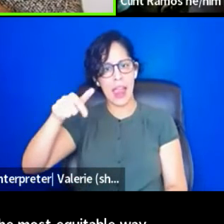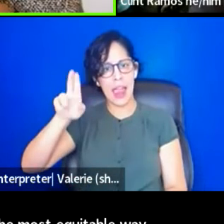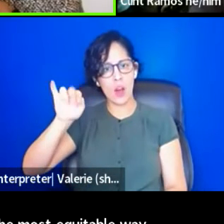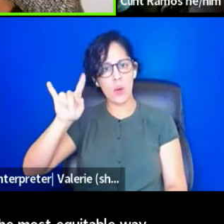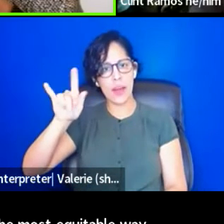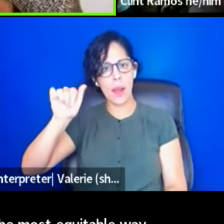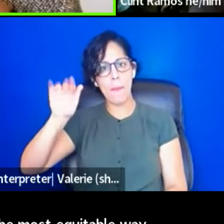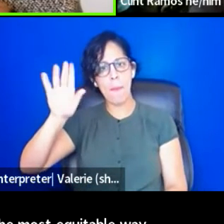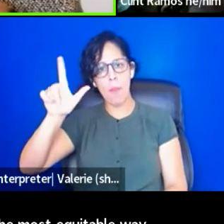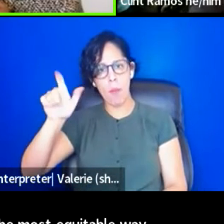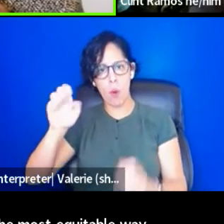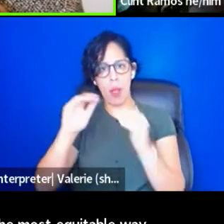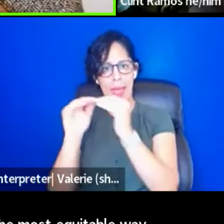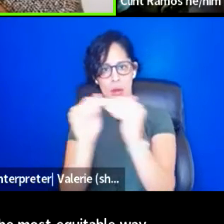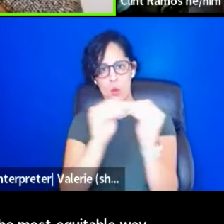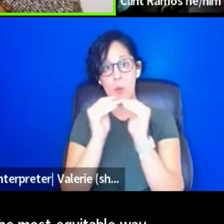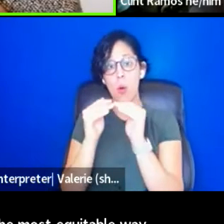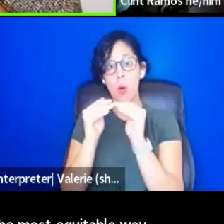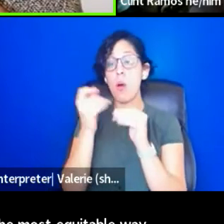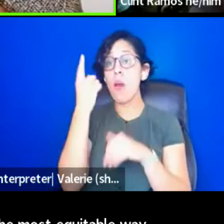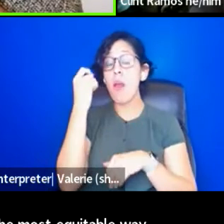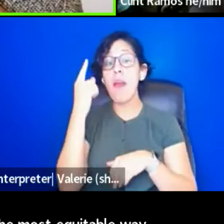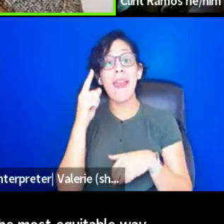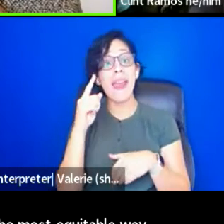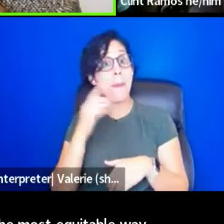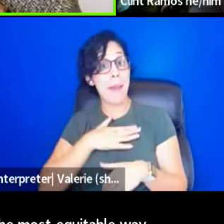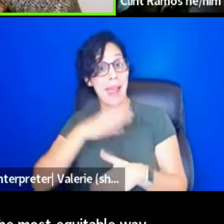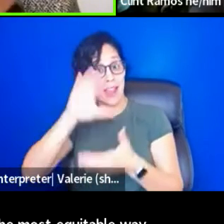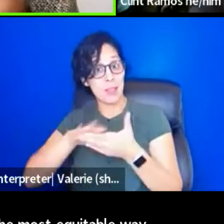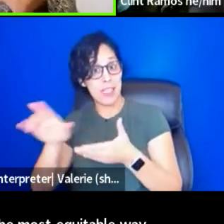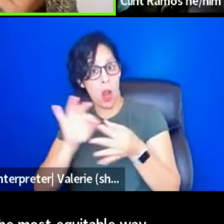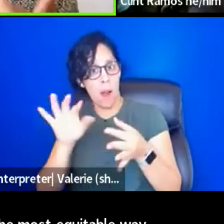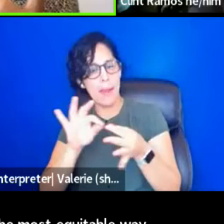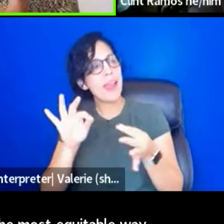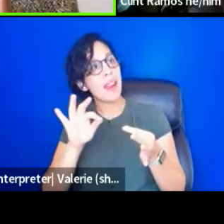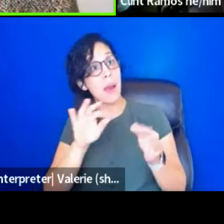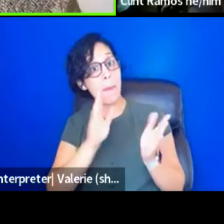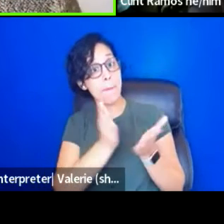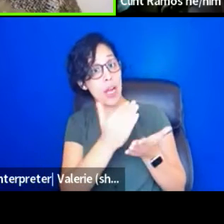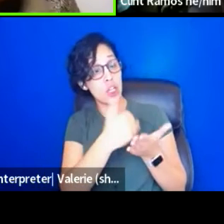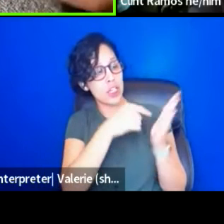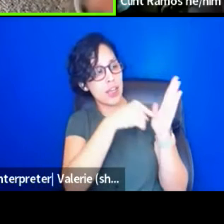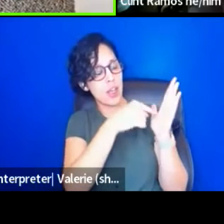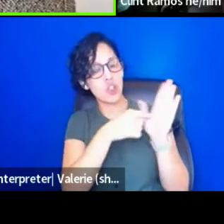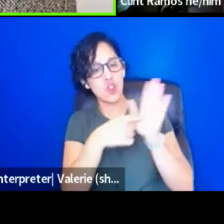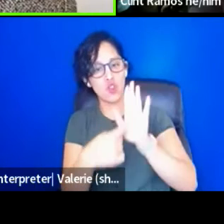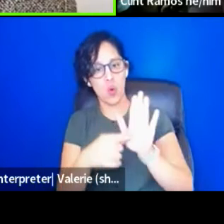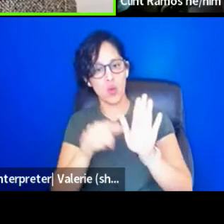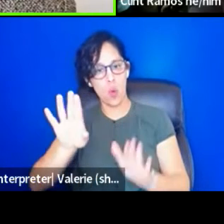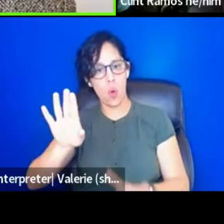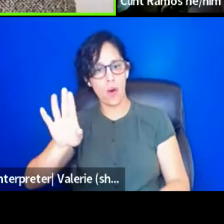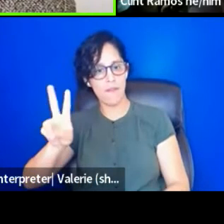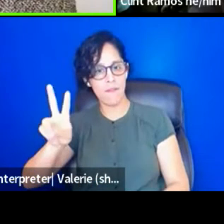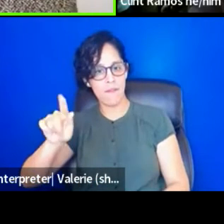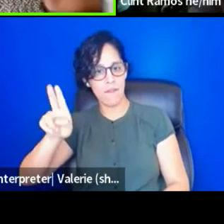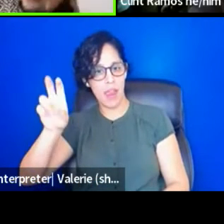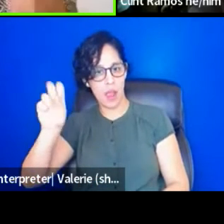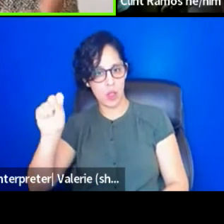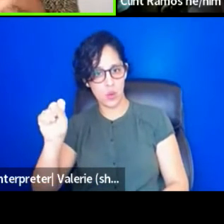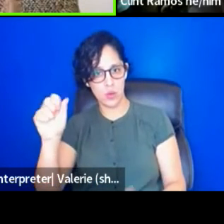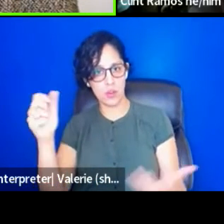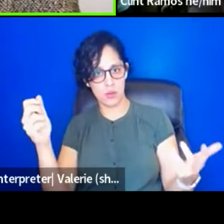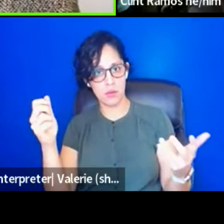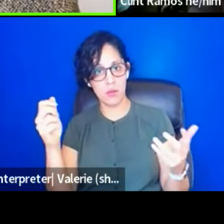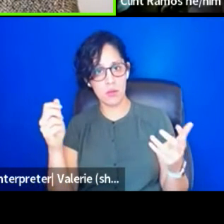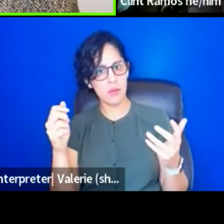document. The numbers don't lie in terms of what you are valuing. And if I look at your budget, I don't need to hear what you say. You